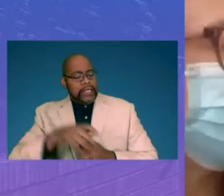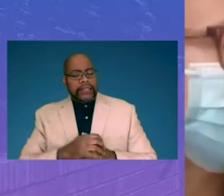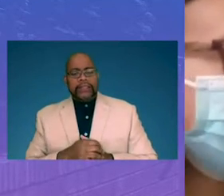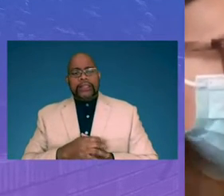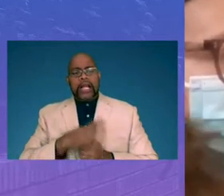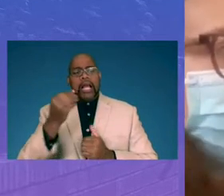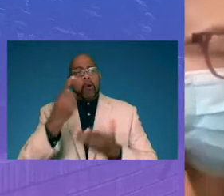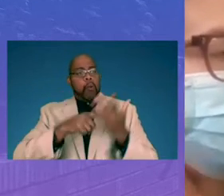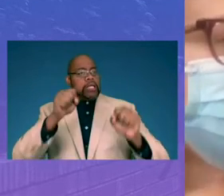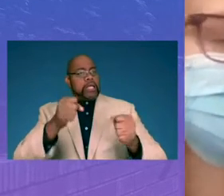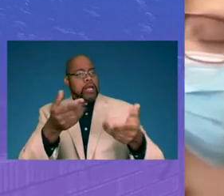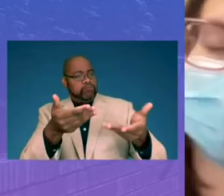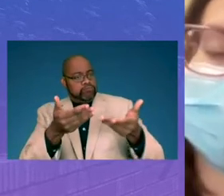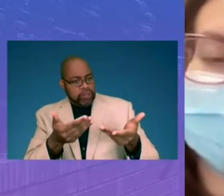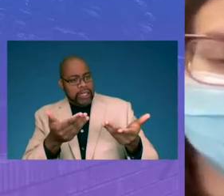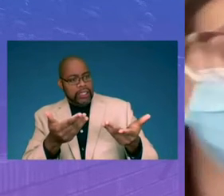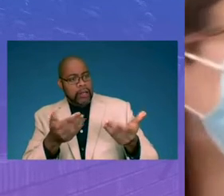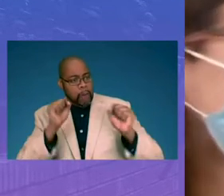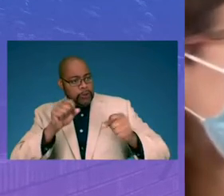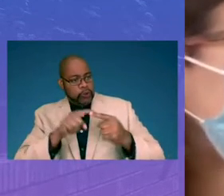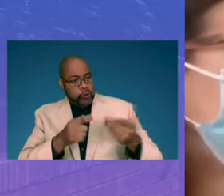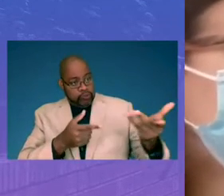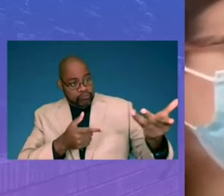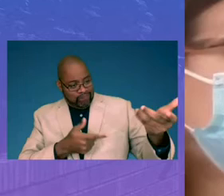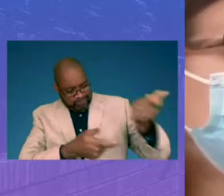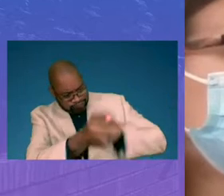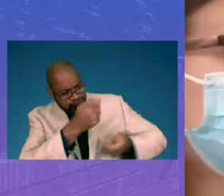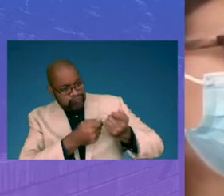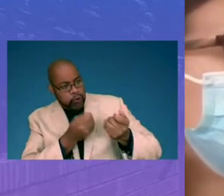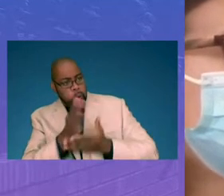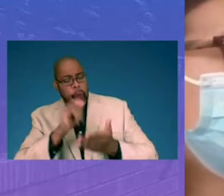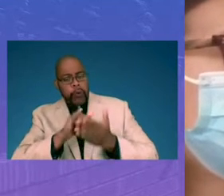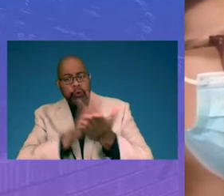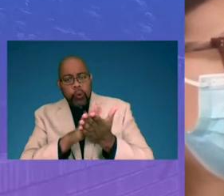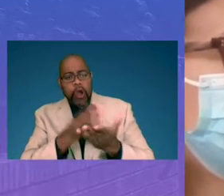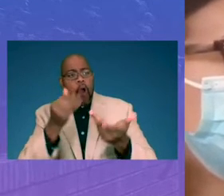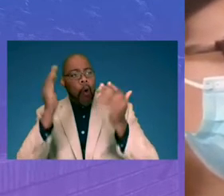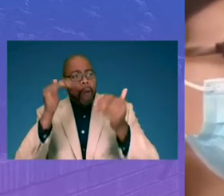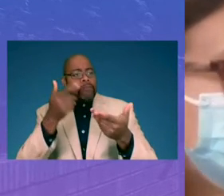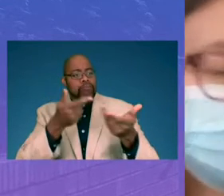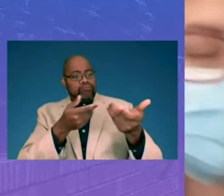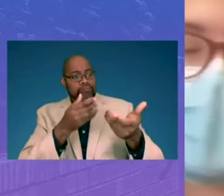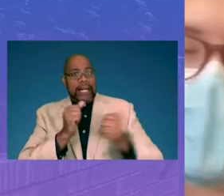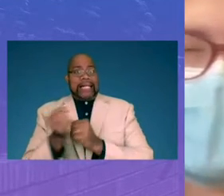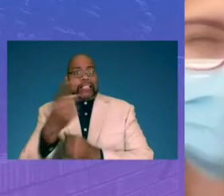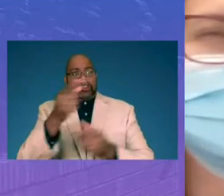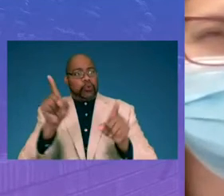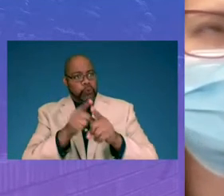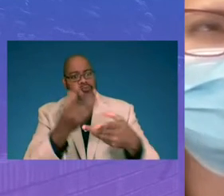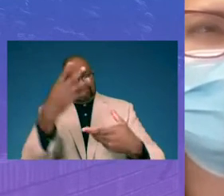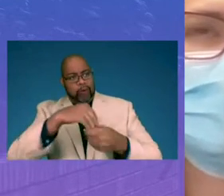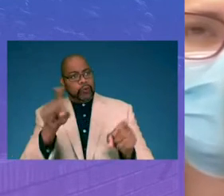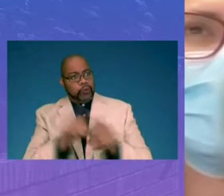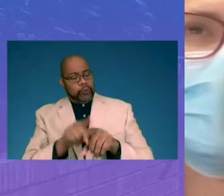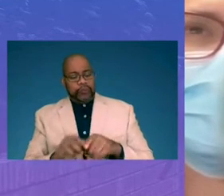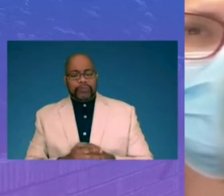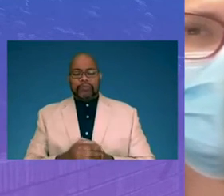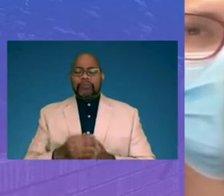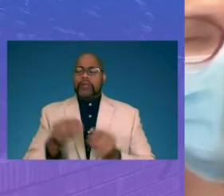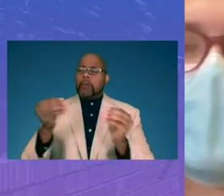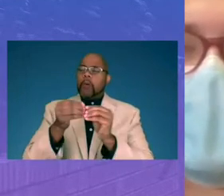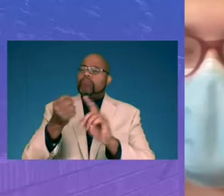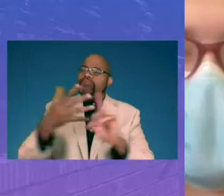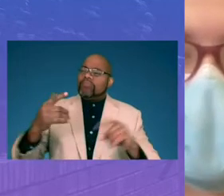can bring to the table and potentially bring them in throughout the school and then hopefully bring them in the next year as well. So, tell us a little bit about